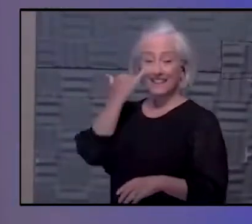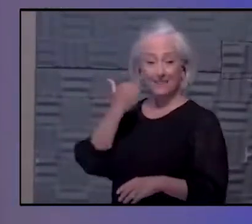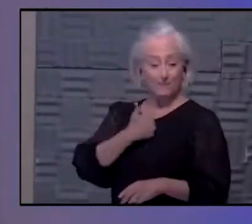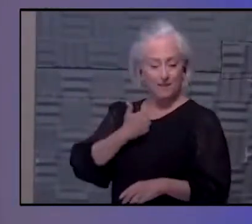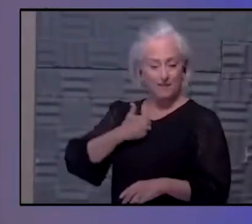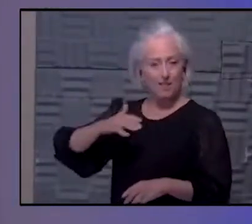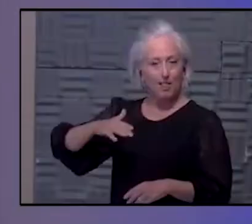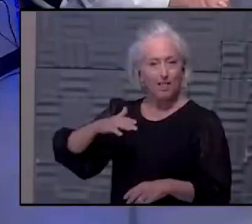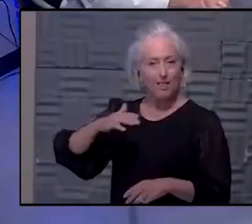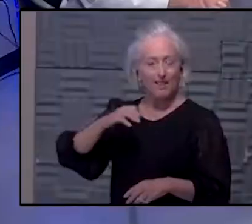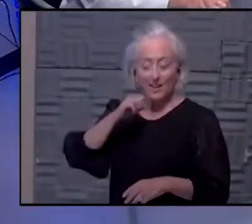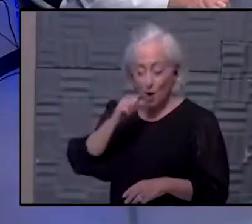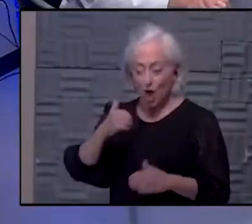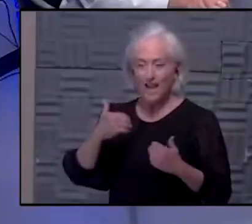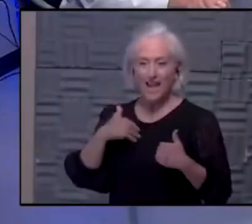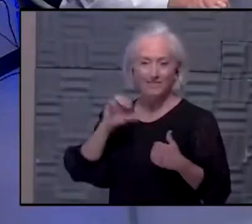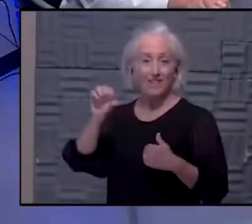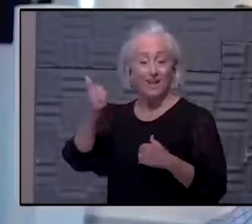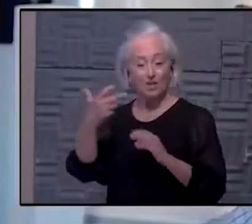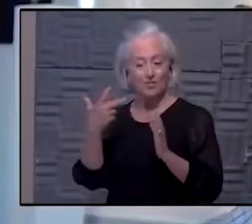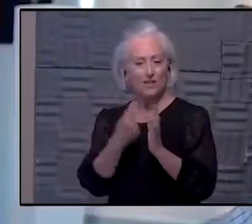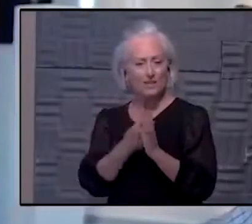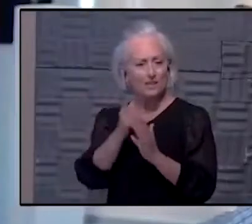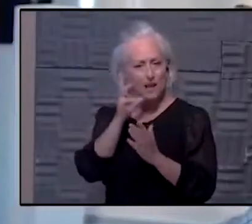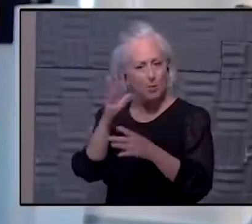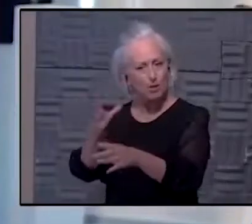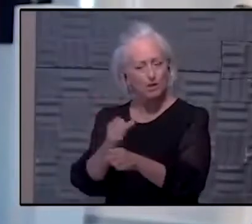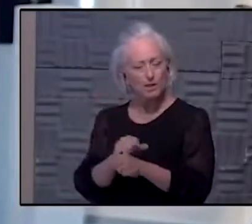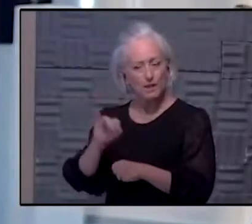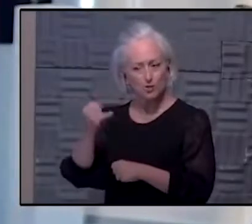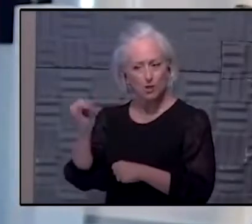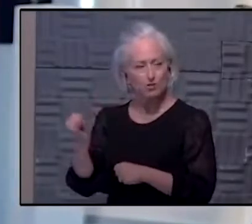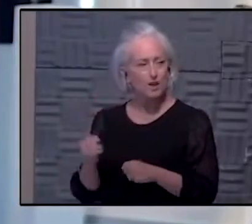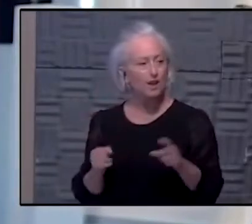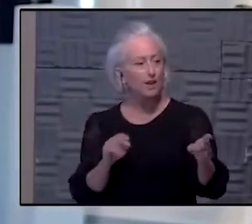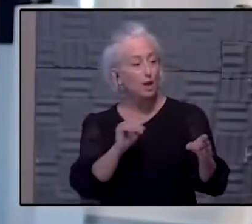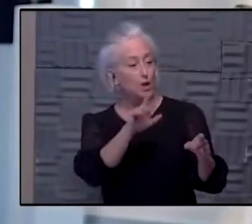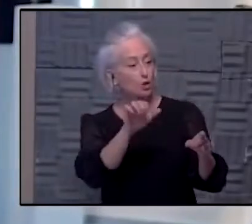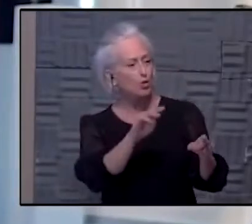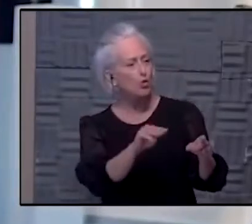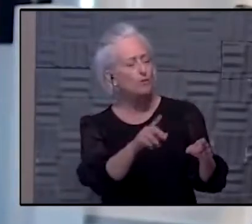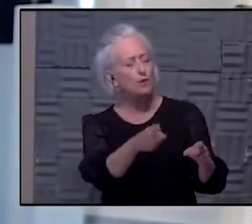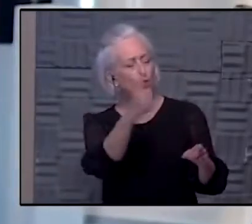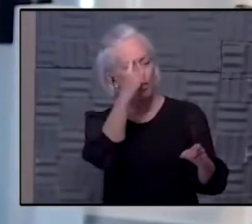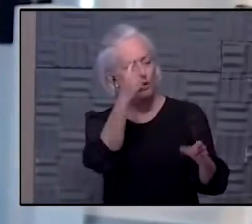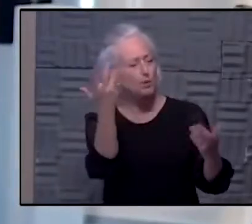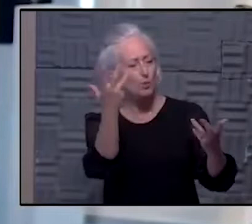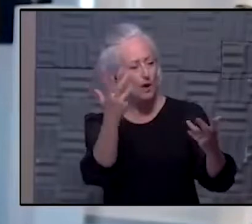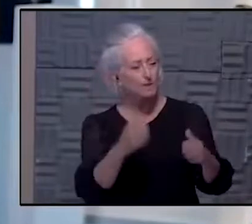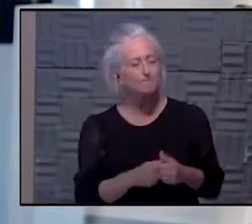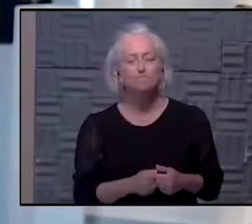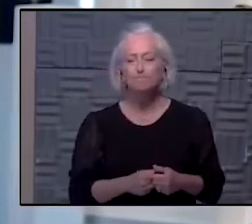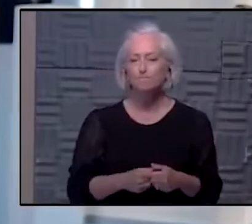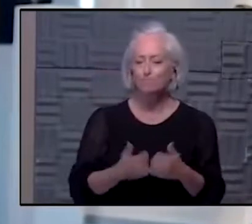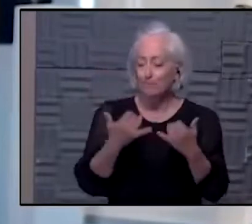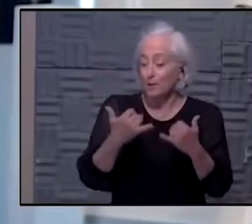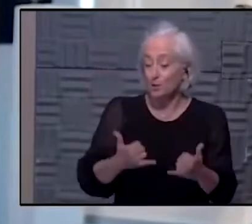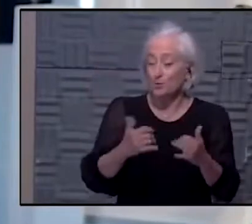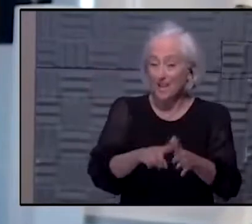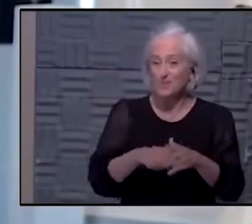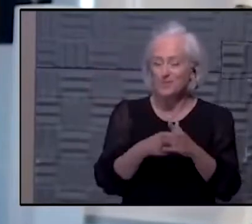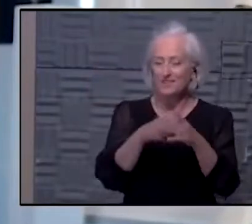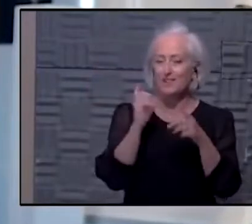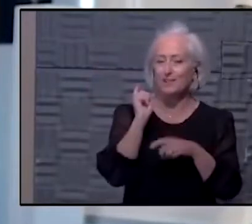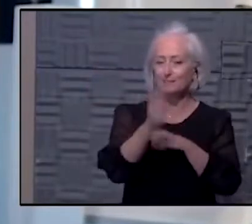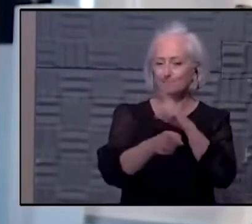absolutely go get it. Dr. Norman, thoughts? Well, agree. You know, we started it back up again, starting today, as a matter of fact.